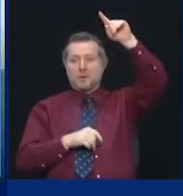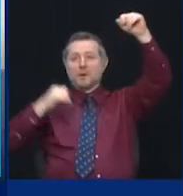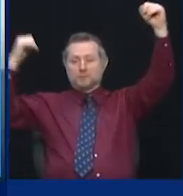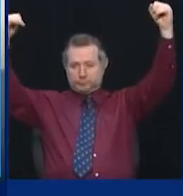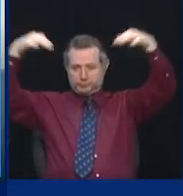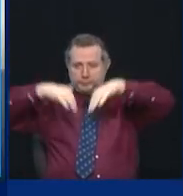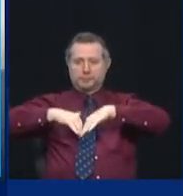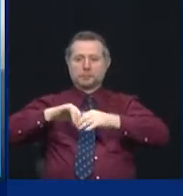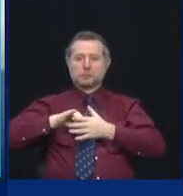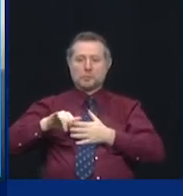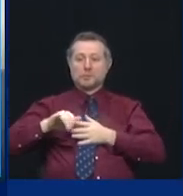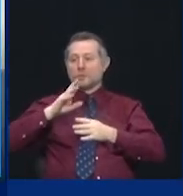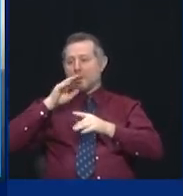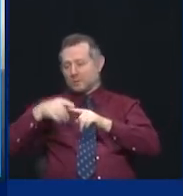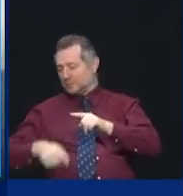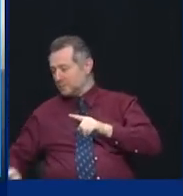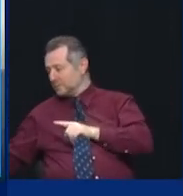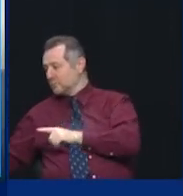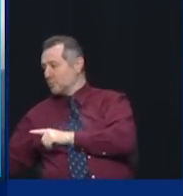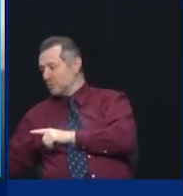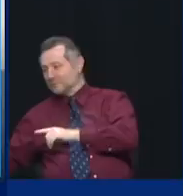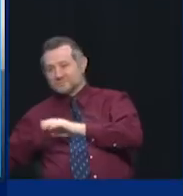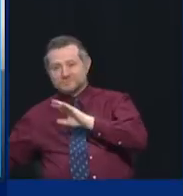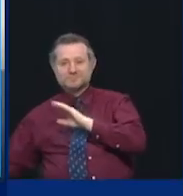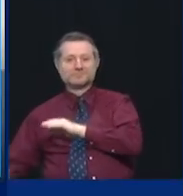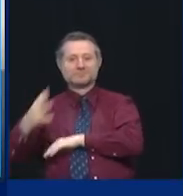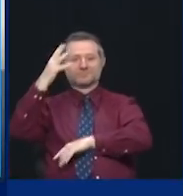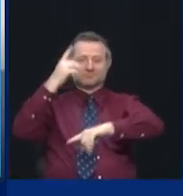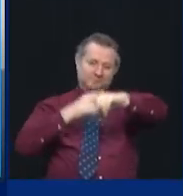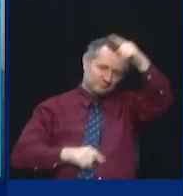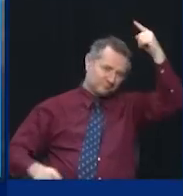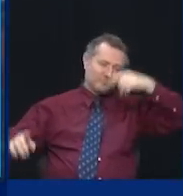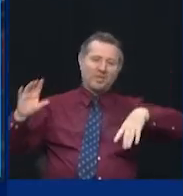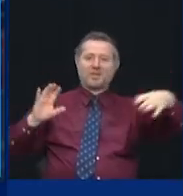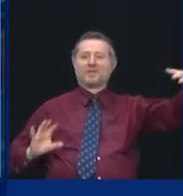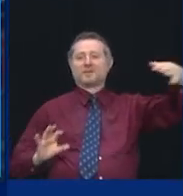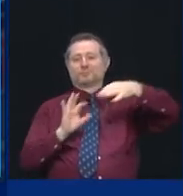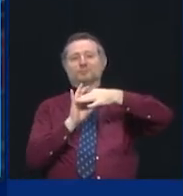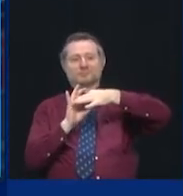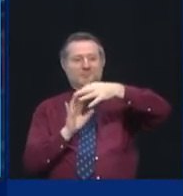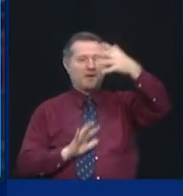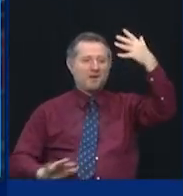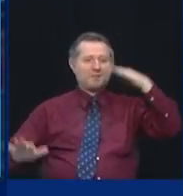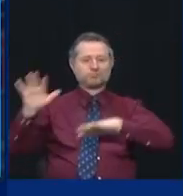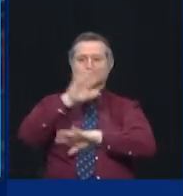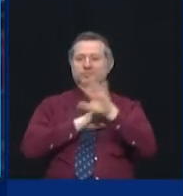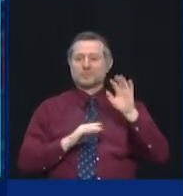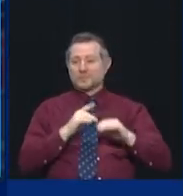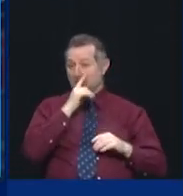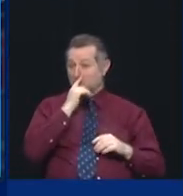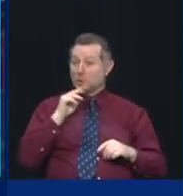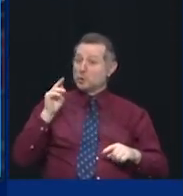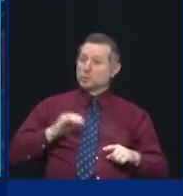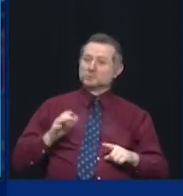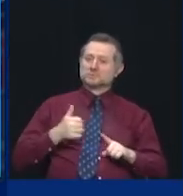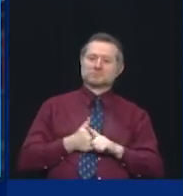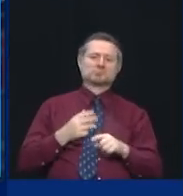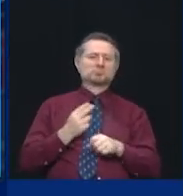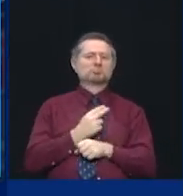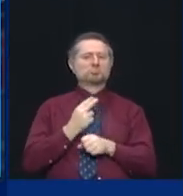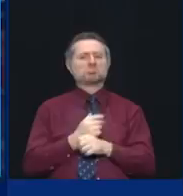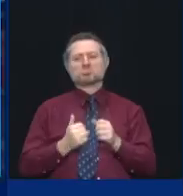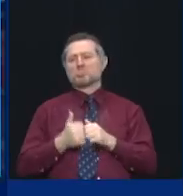from the bays, and connect it with downstate New York, which is where we actually consume the power. I believe this.